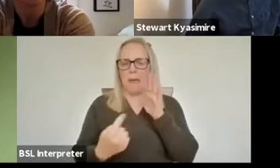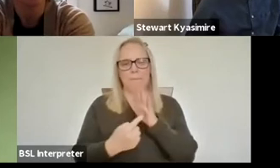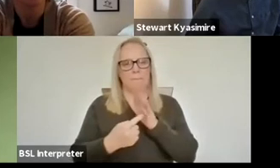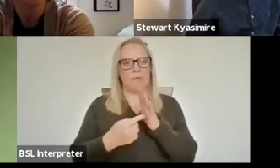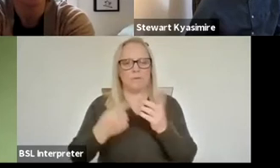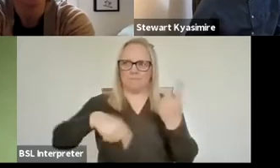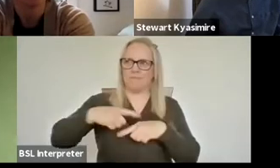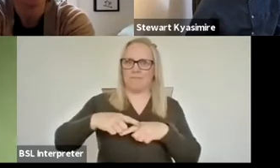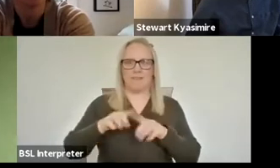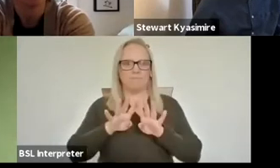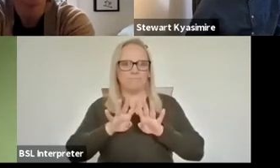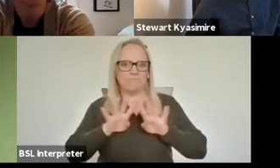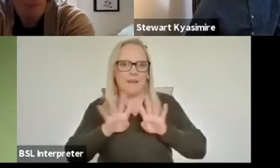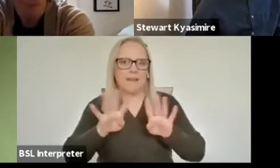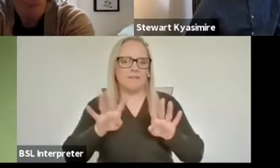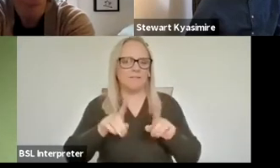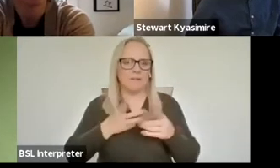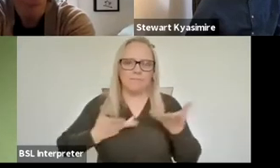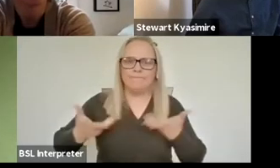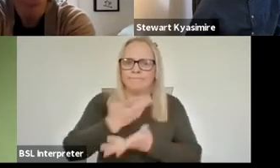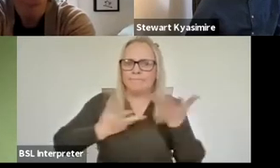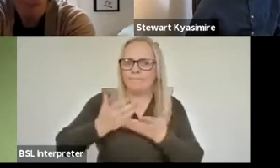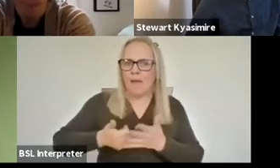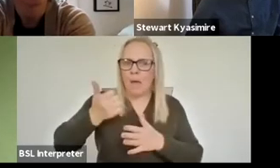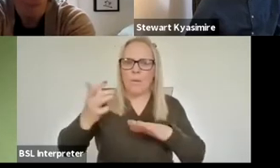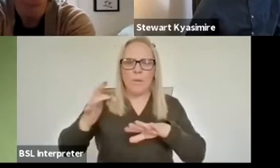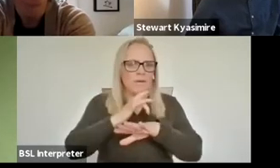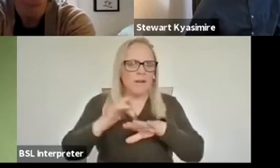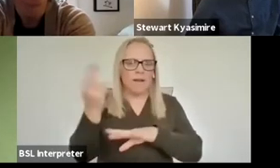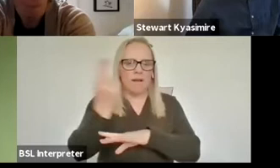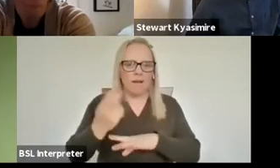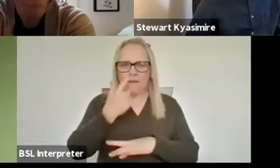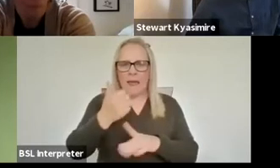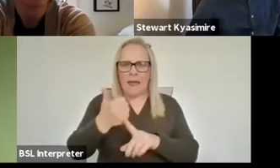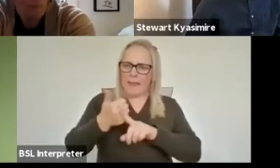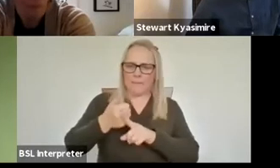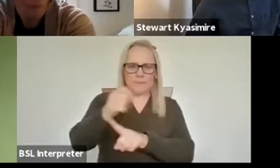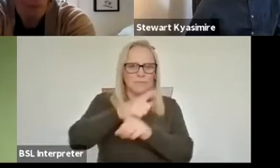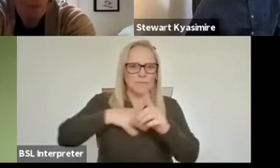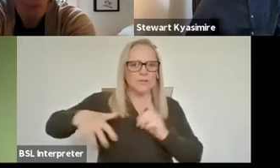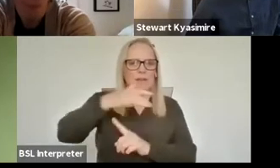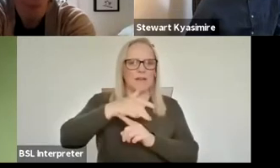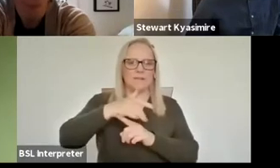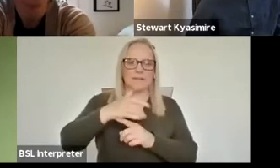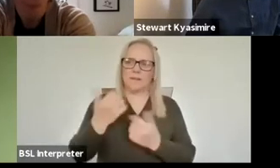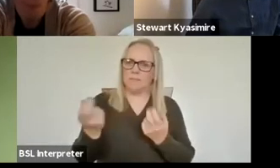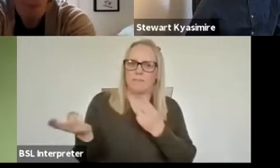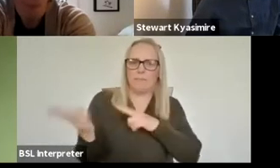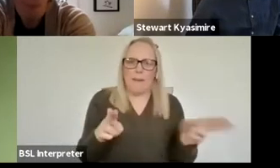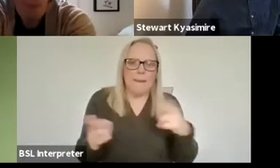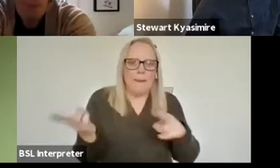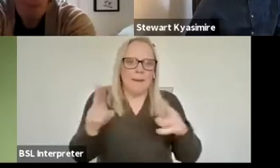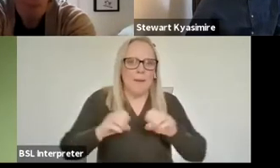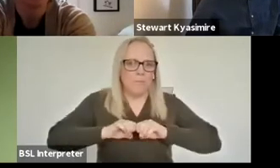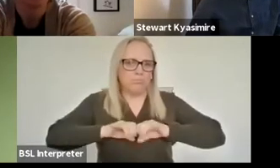moment and capture how the arts and creative sectors can help society recover from the effects of Covid-19. We